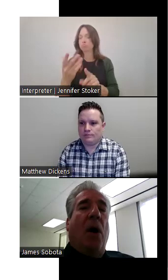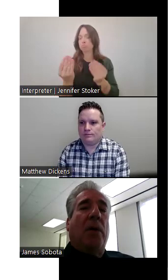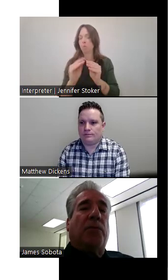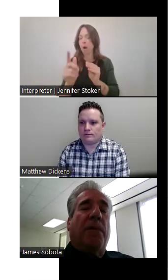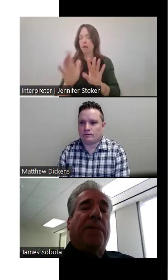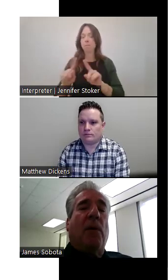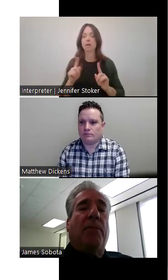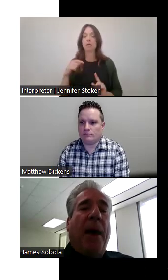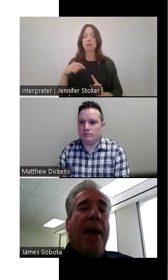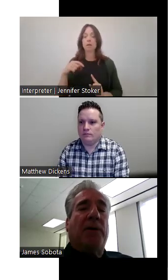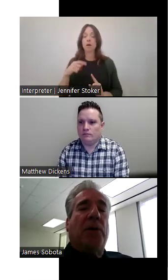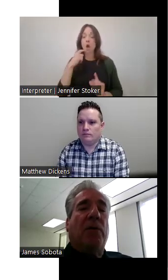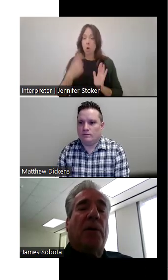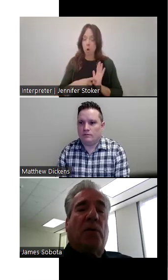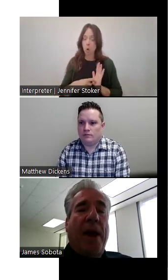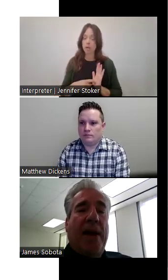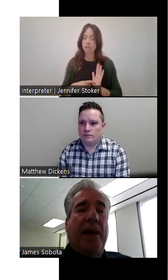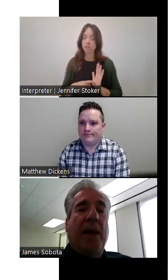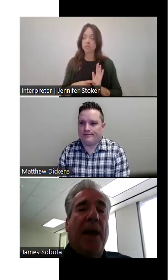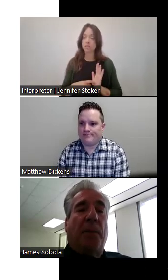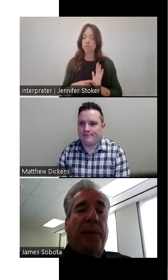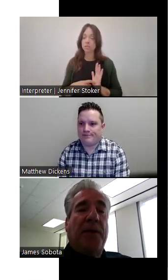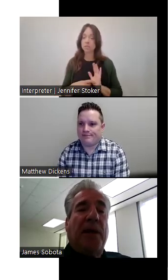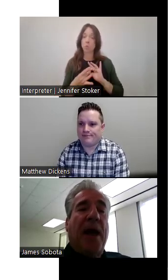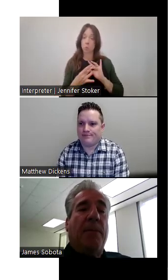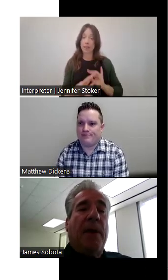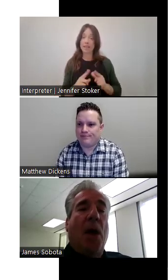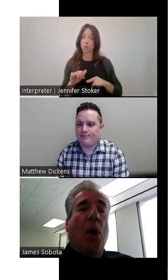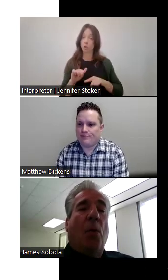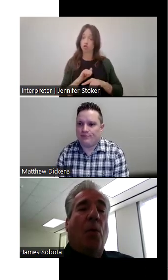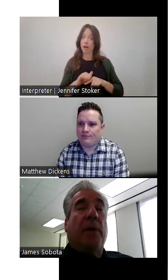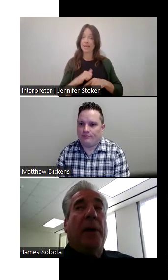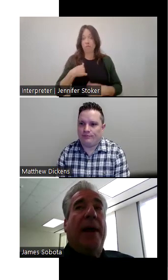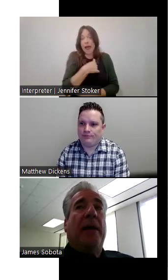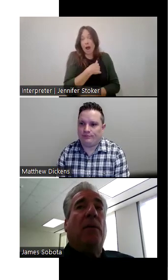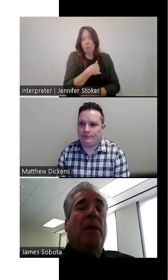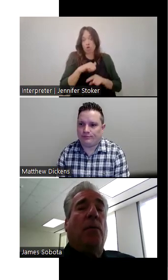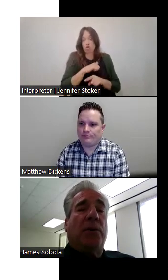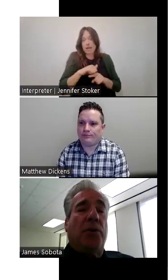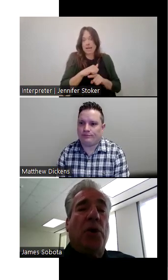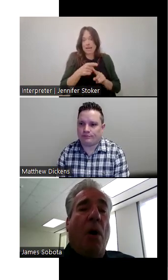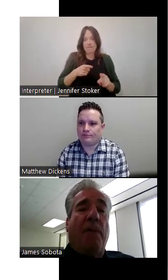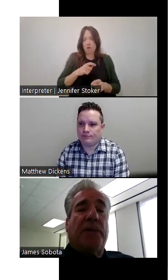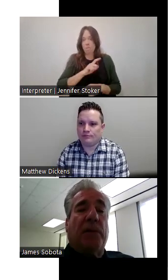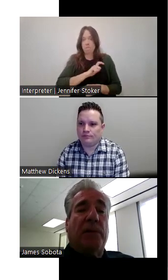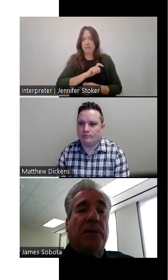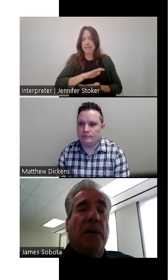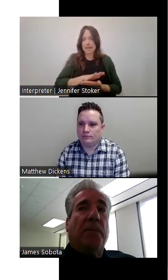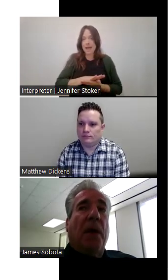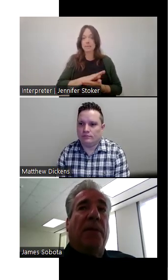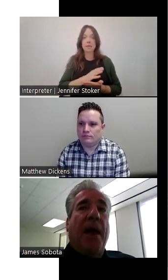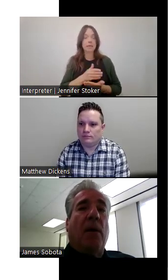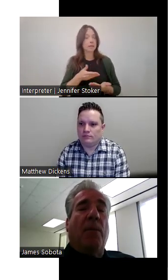I did notice is referring back to the training at the police academy, whether it was new officers